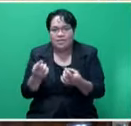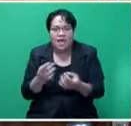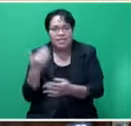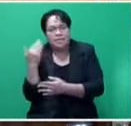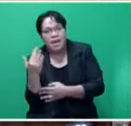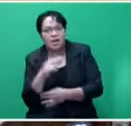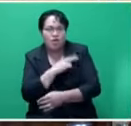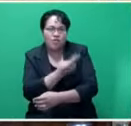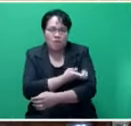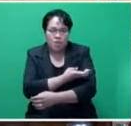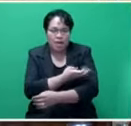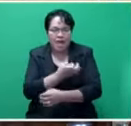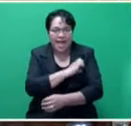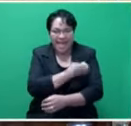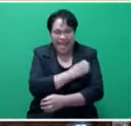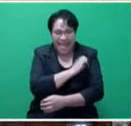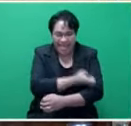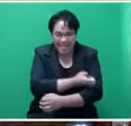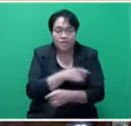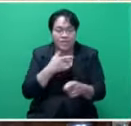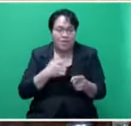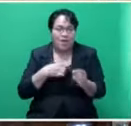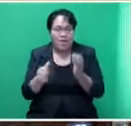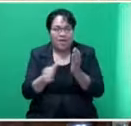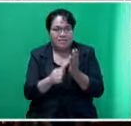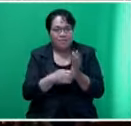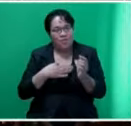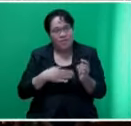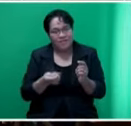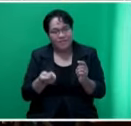sources too. So essentially, this is what the amendment seeks to do, Mr. Speaker, sir. Thank you.